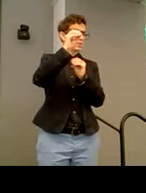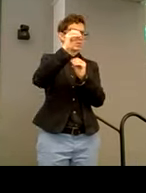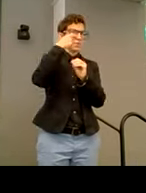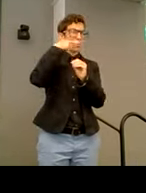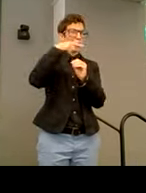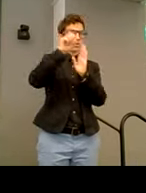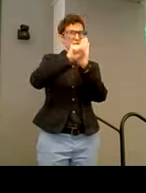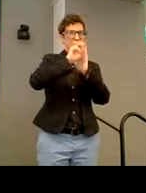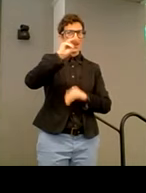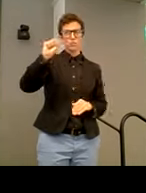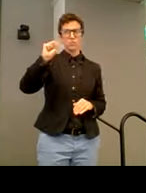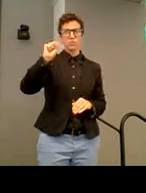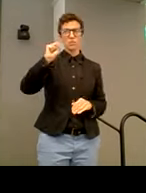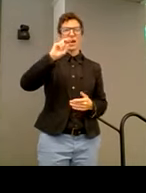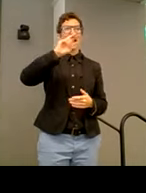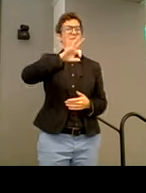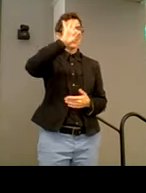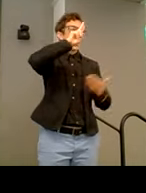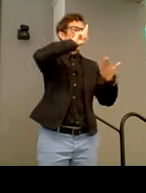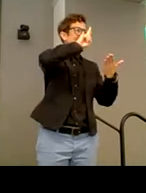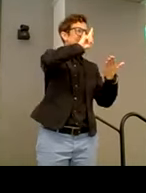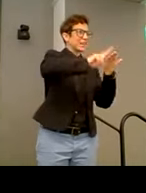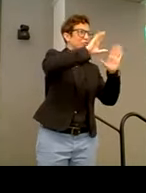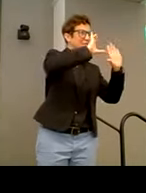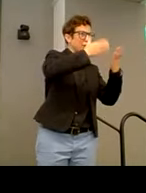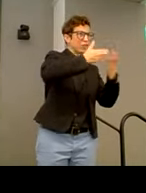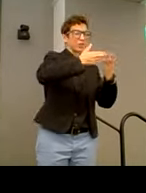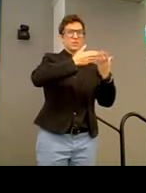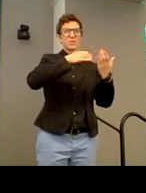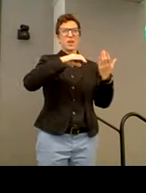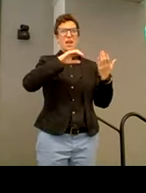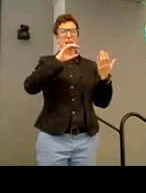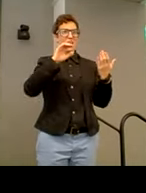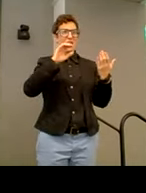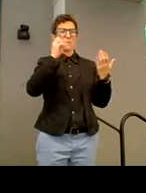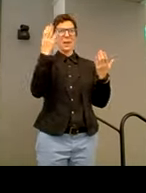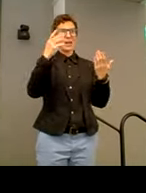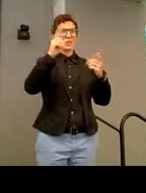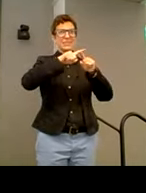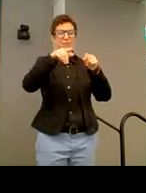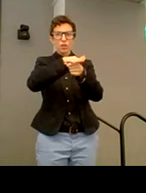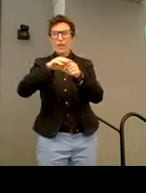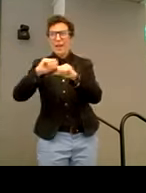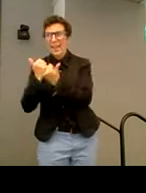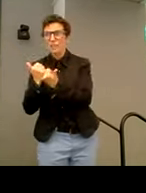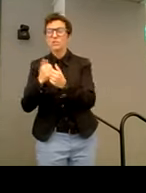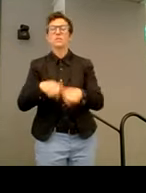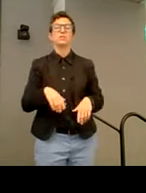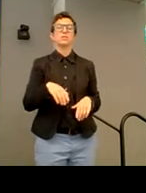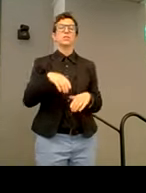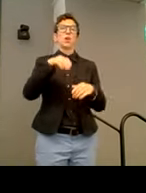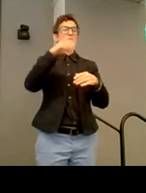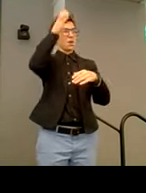Massachusetts, nine secretariats and 70 or 80 agencies. And as the term